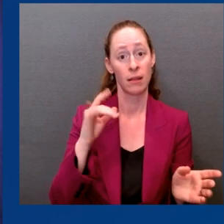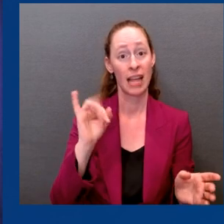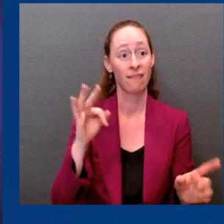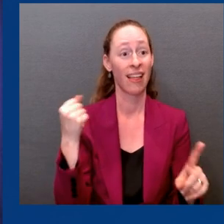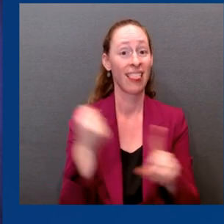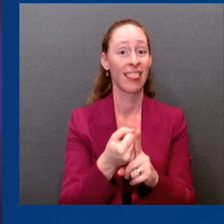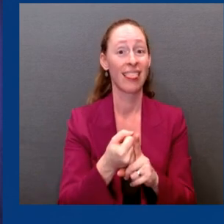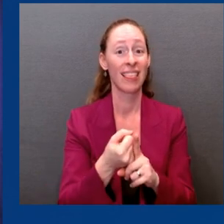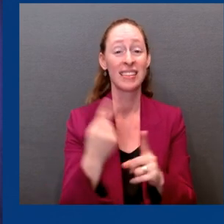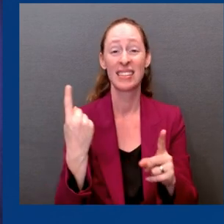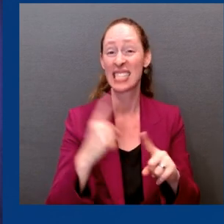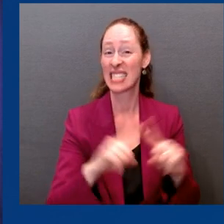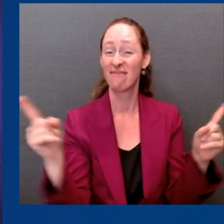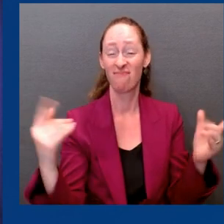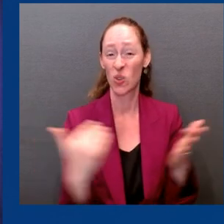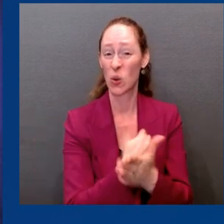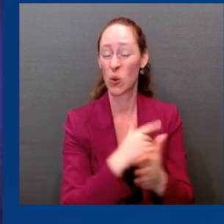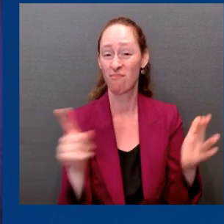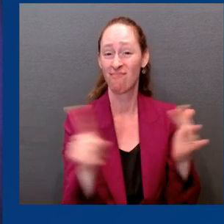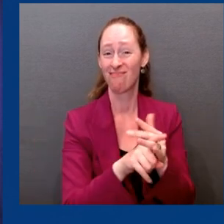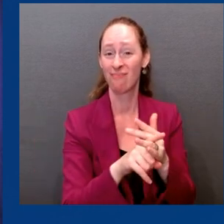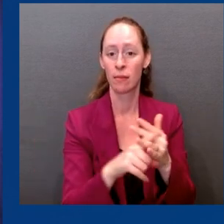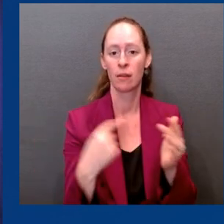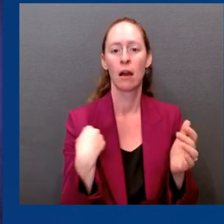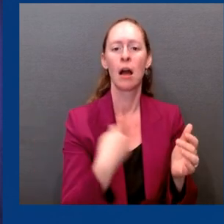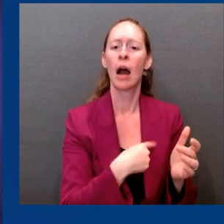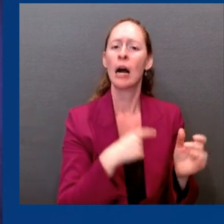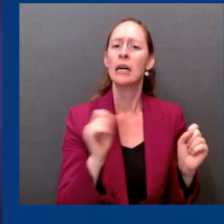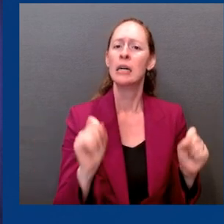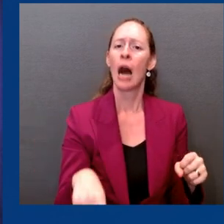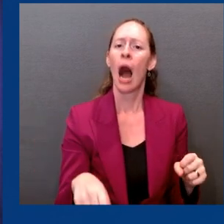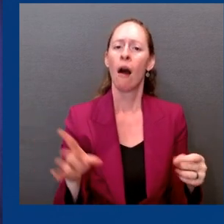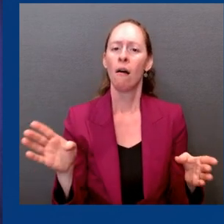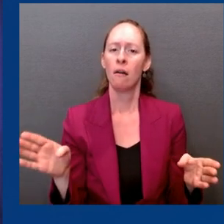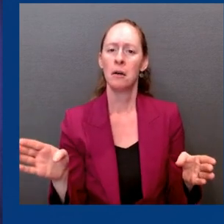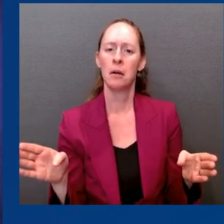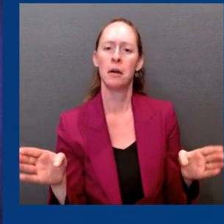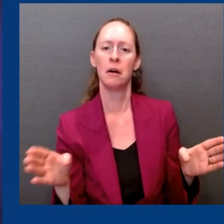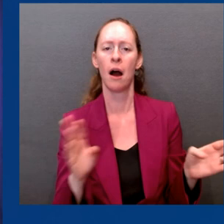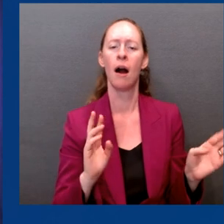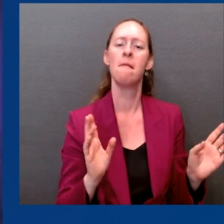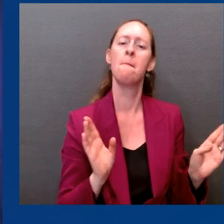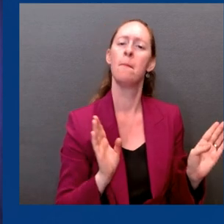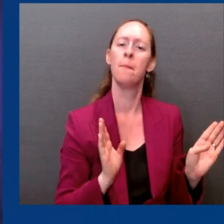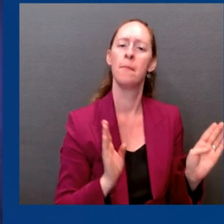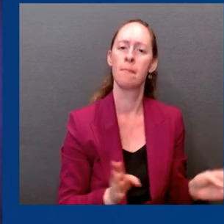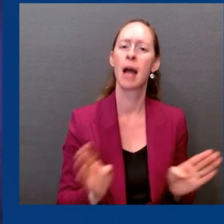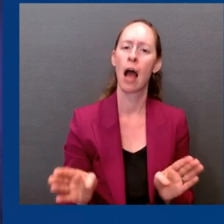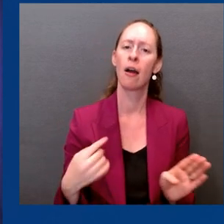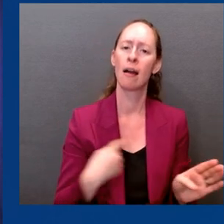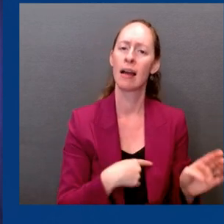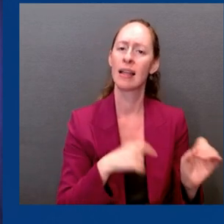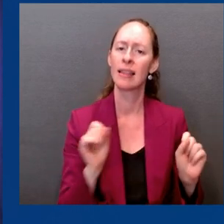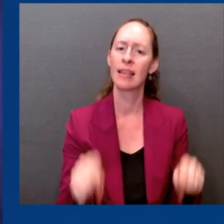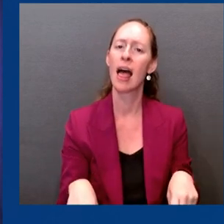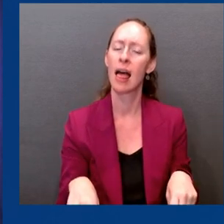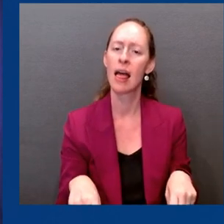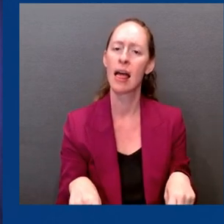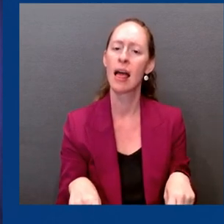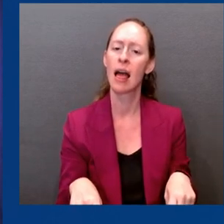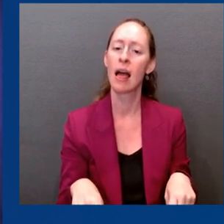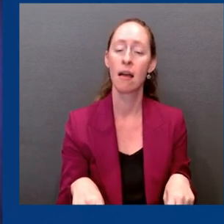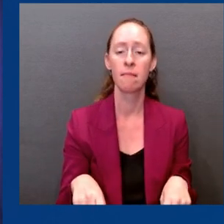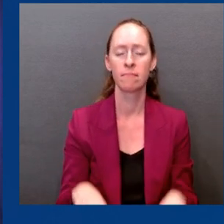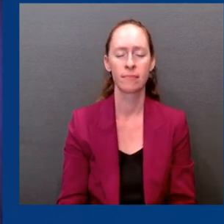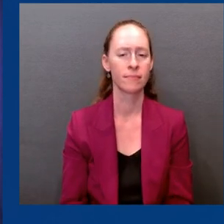likely scenario is we're going to see ongoing evolution off of BA.5, and we believe that these vaccines should continue to provide a high degree